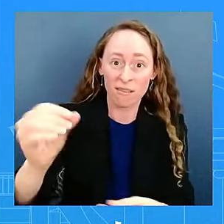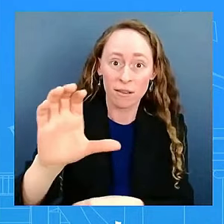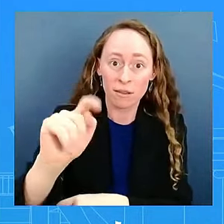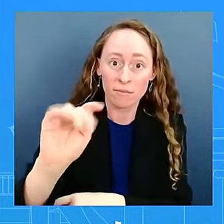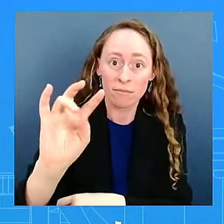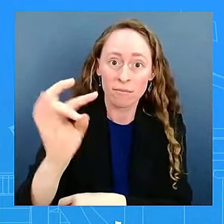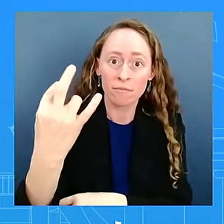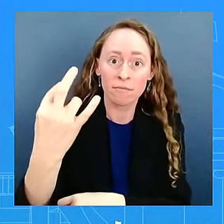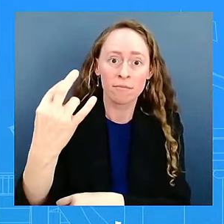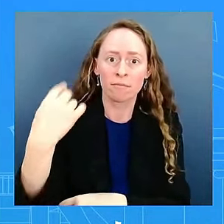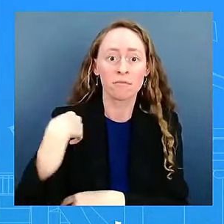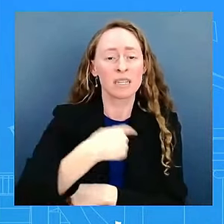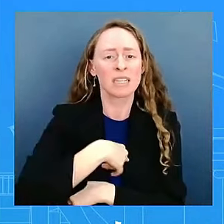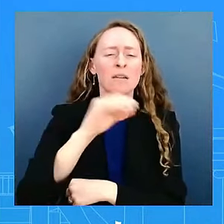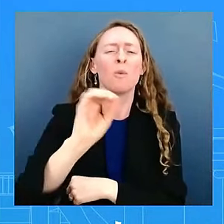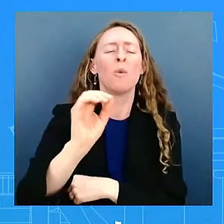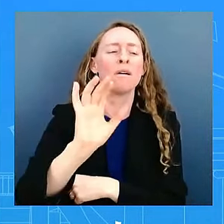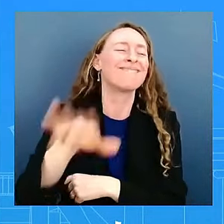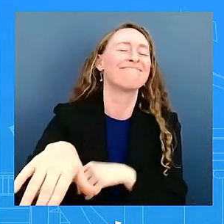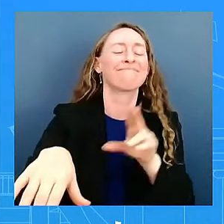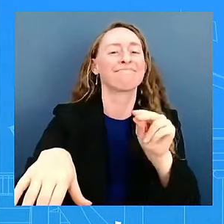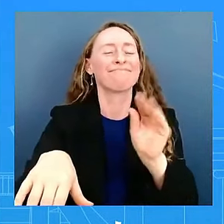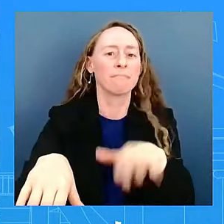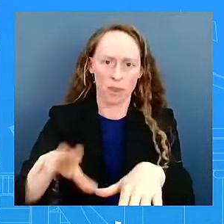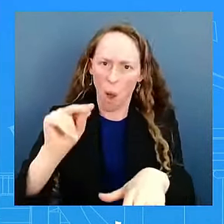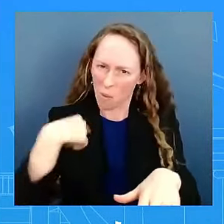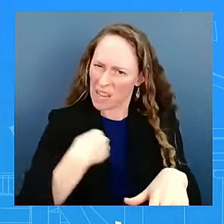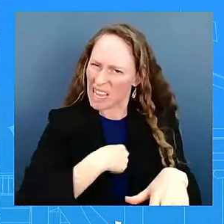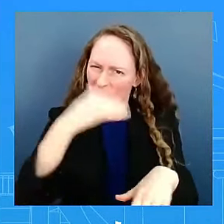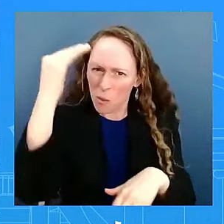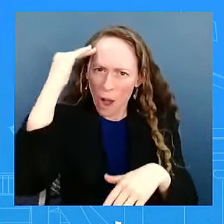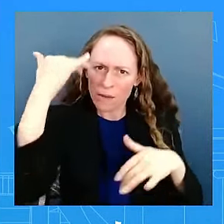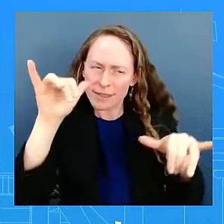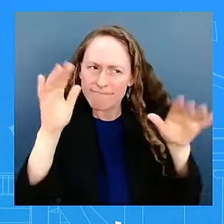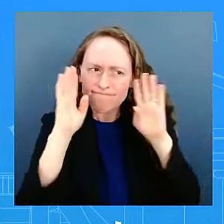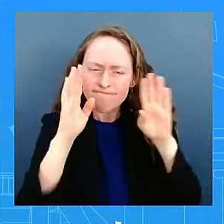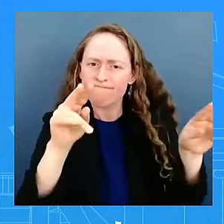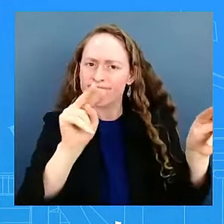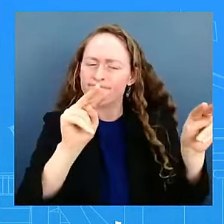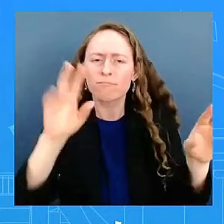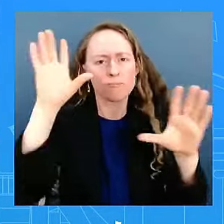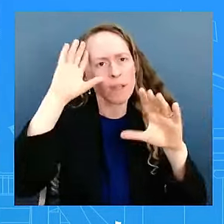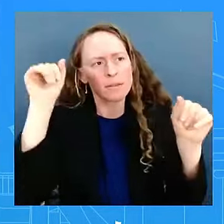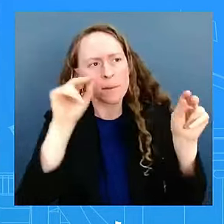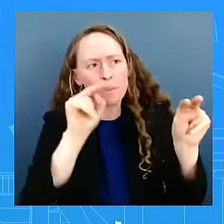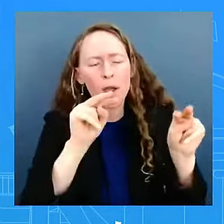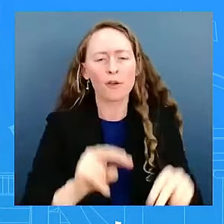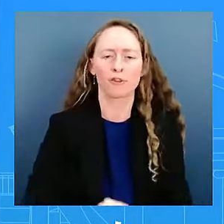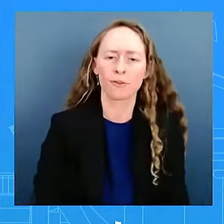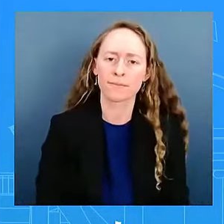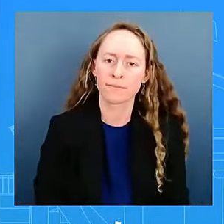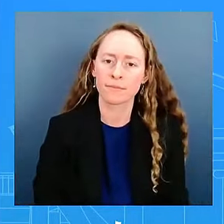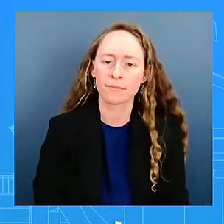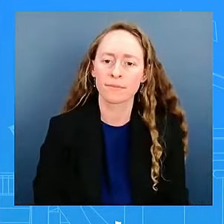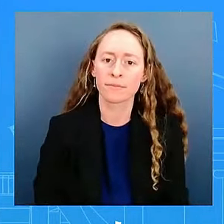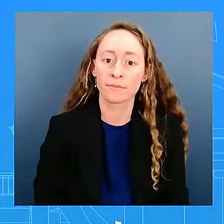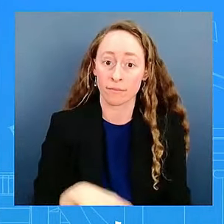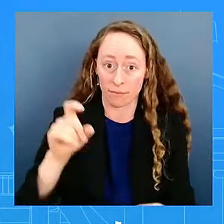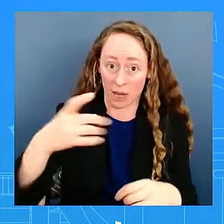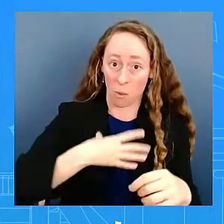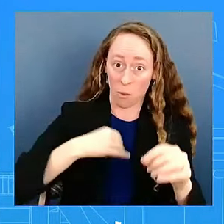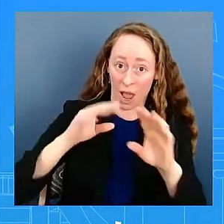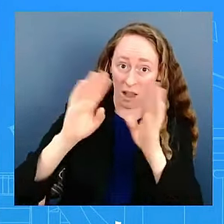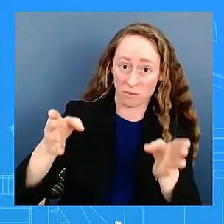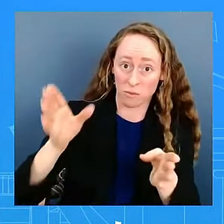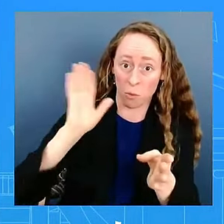closely, and it's been a chief concern of the president. And will the White House be urging restraint from Israel following this? I'm not going to talk about our diplomatic discussions